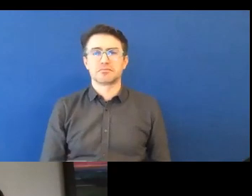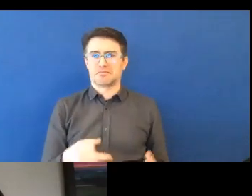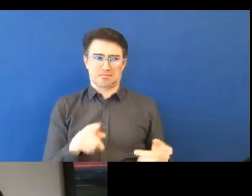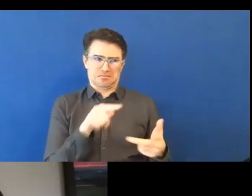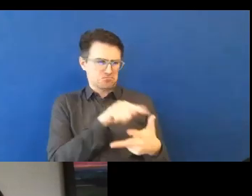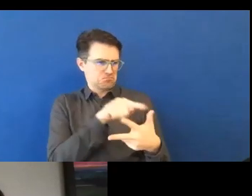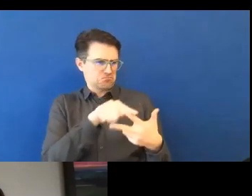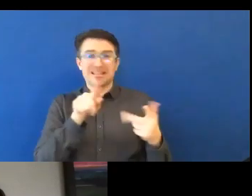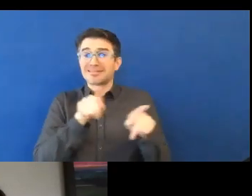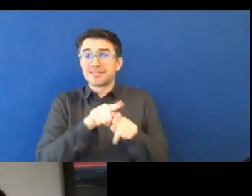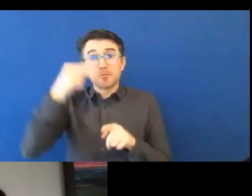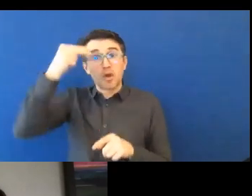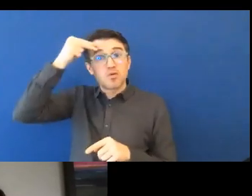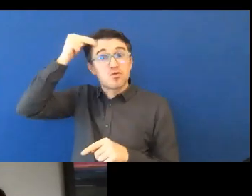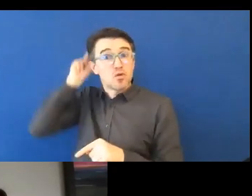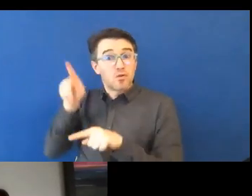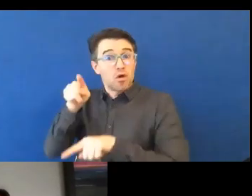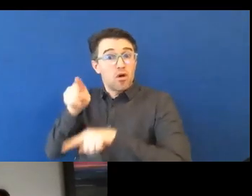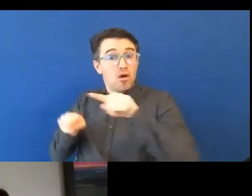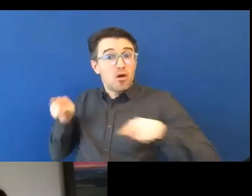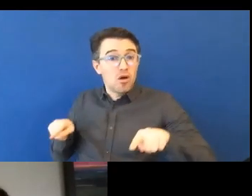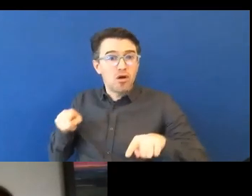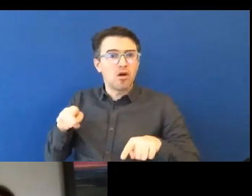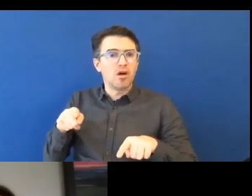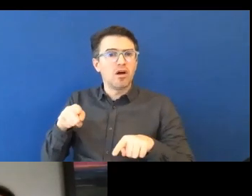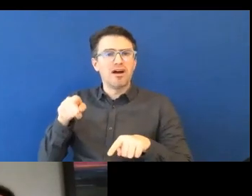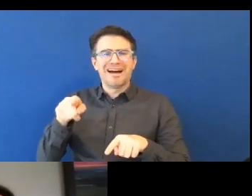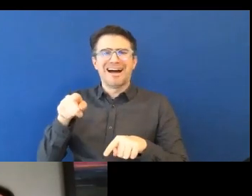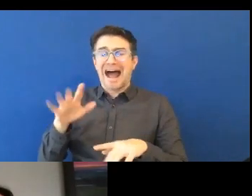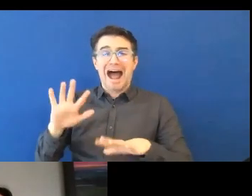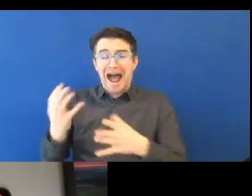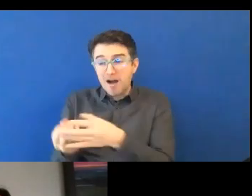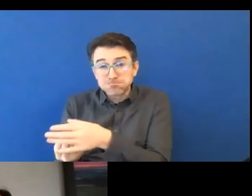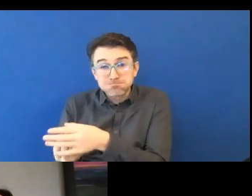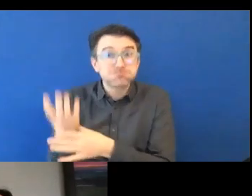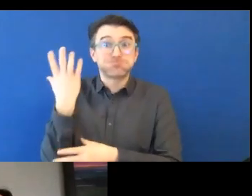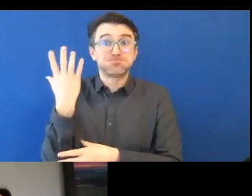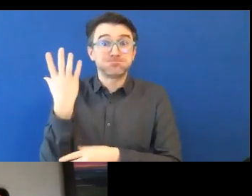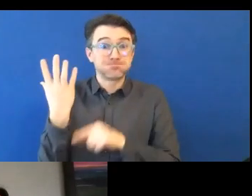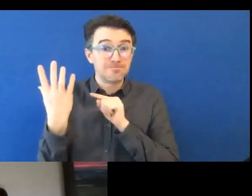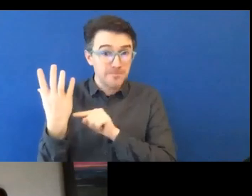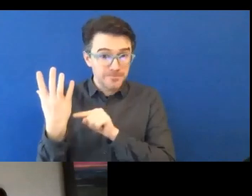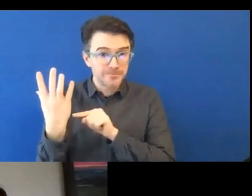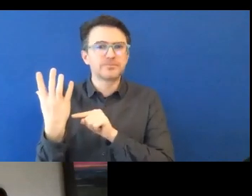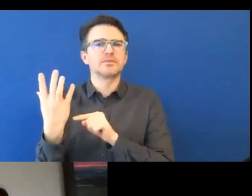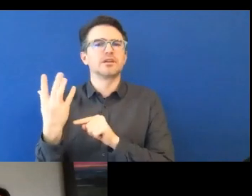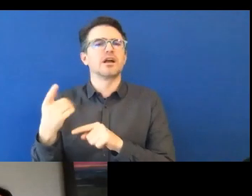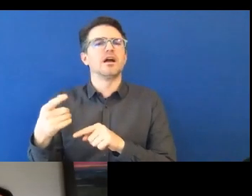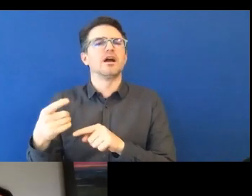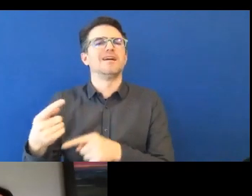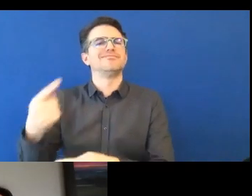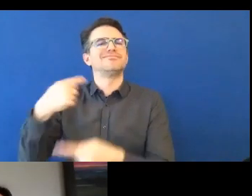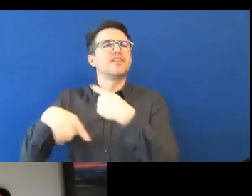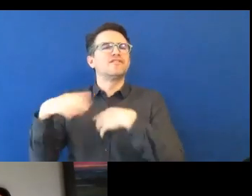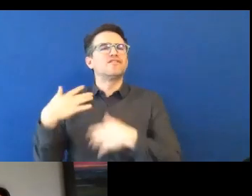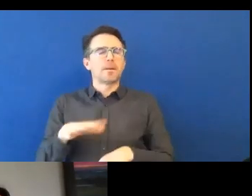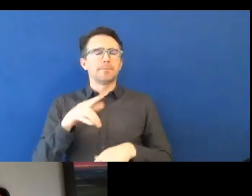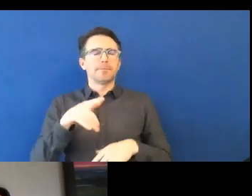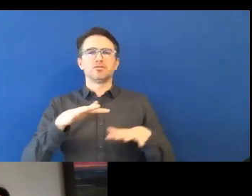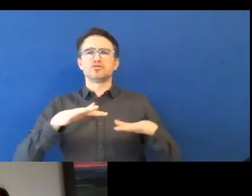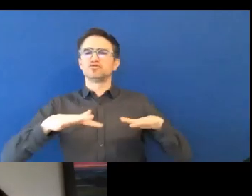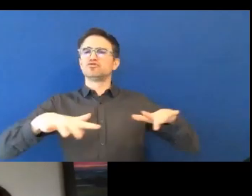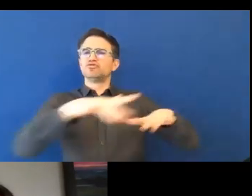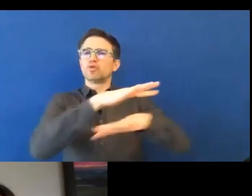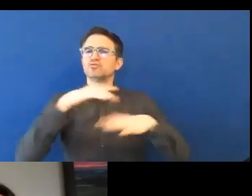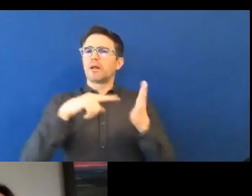from within the autism community who wanted to explain that autism wasn't necessarily